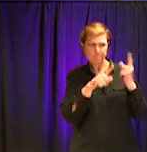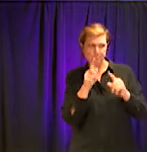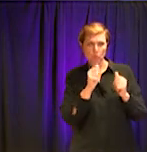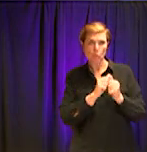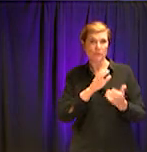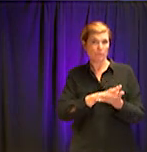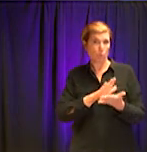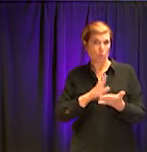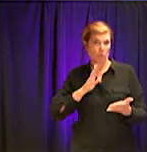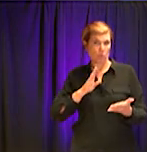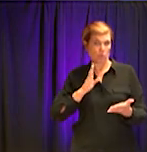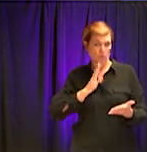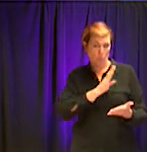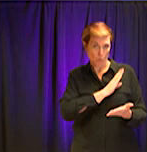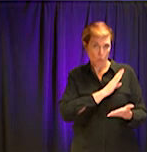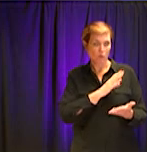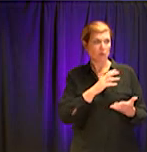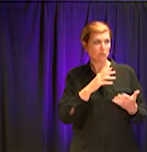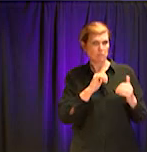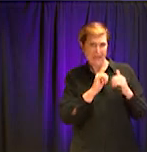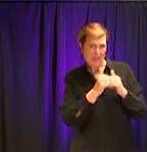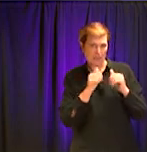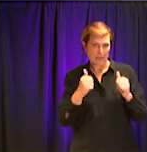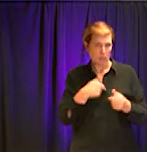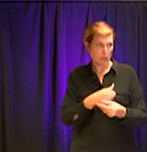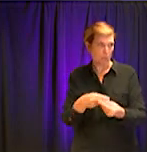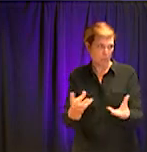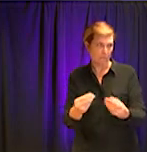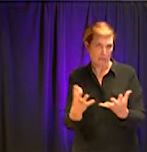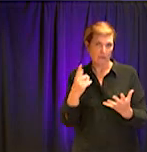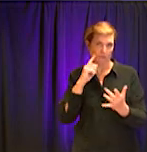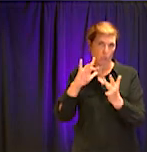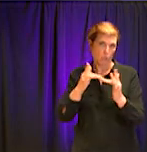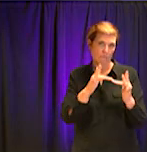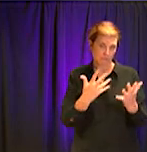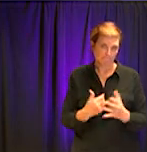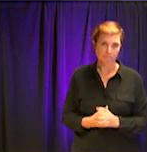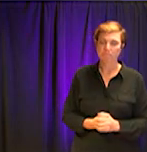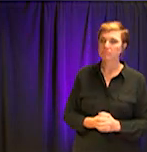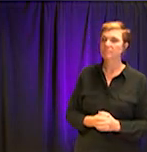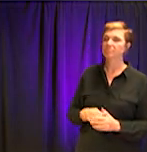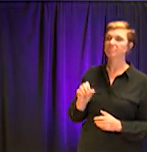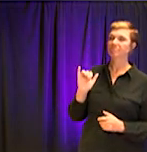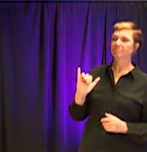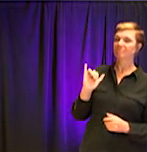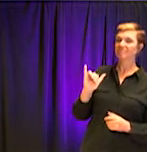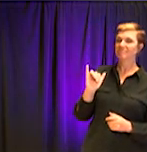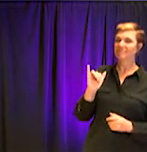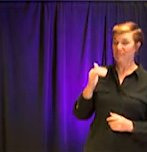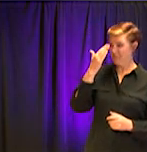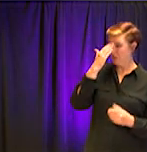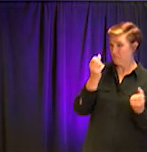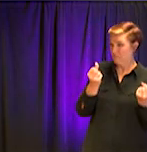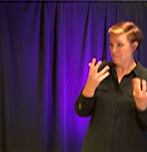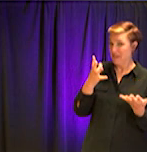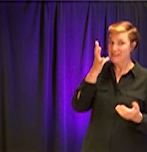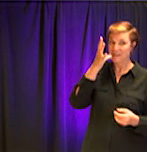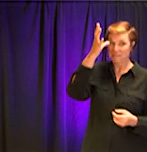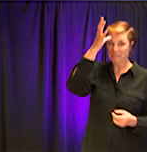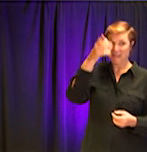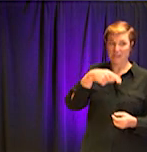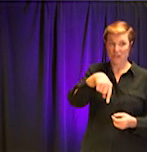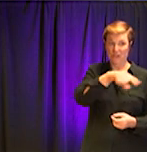we continue to close that gap. I tell you what, when all of these parents are now discovering that they are having to be